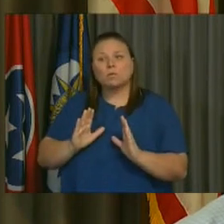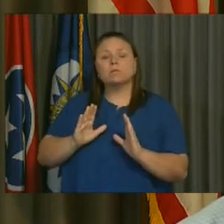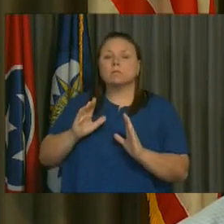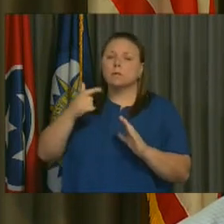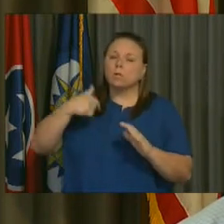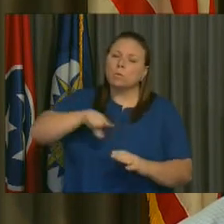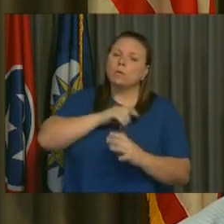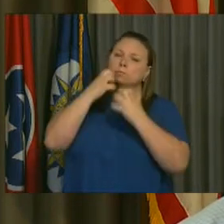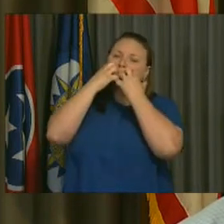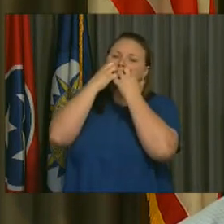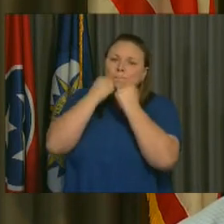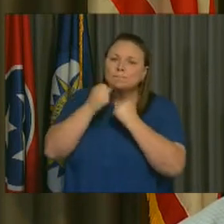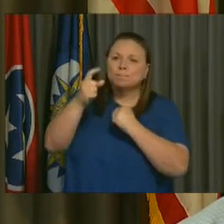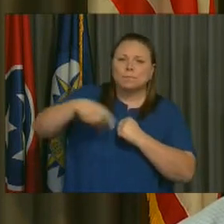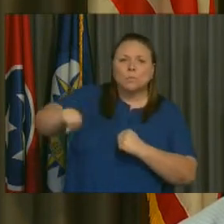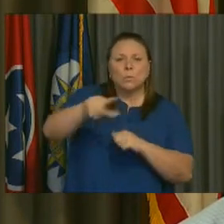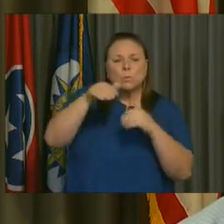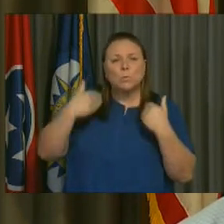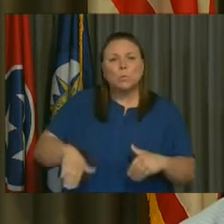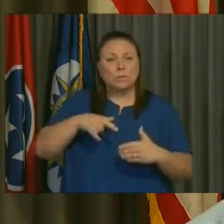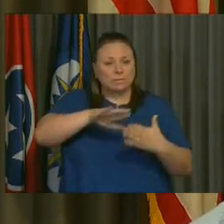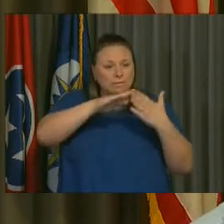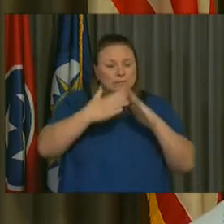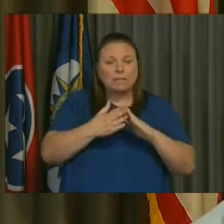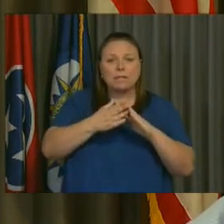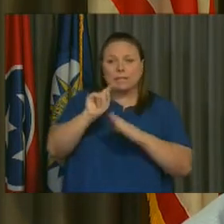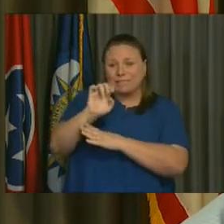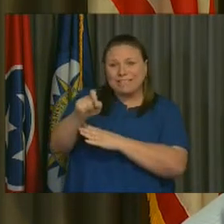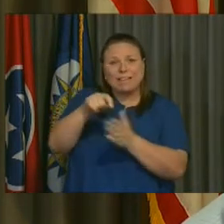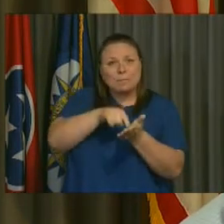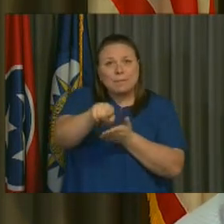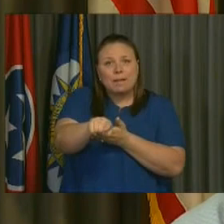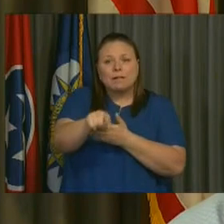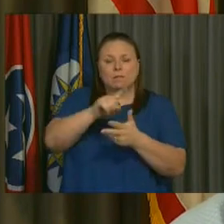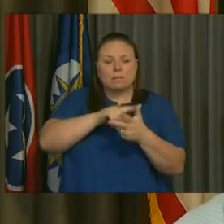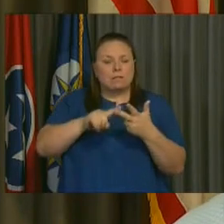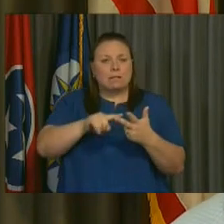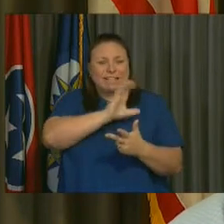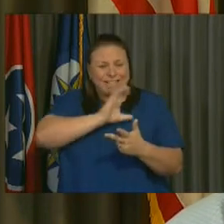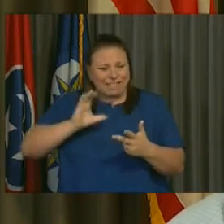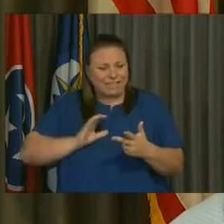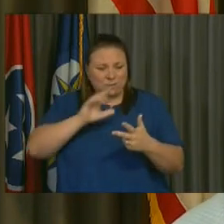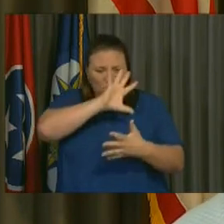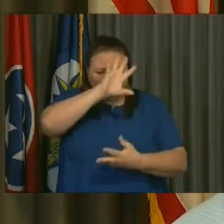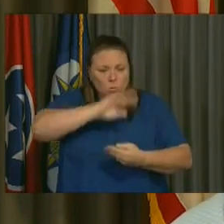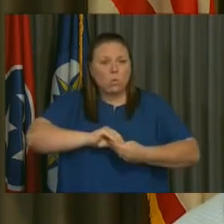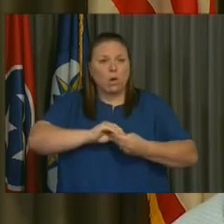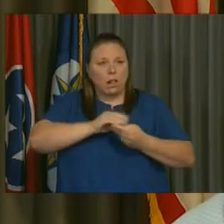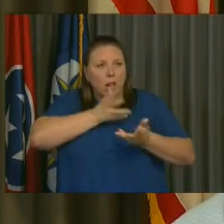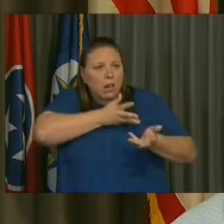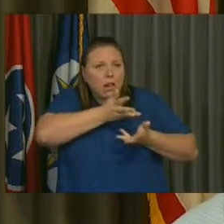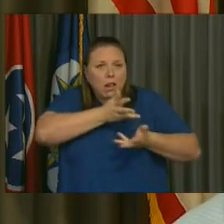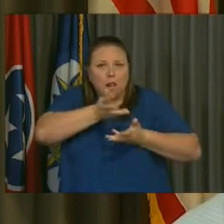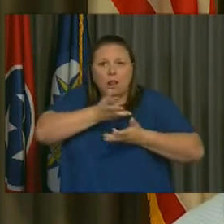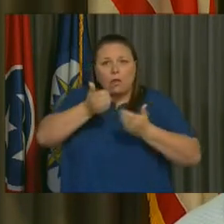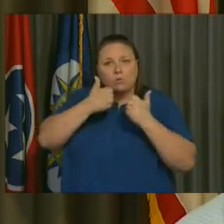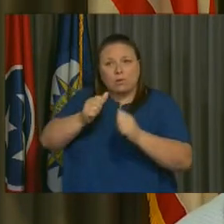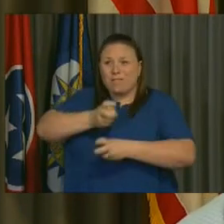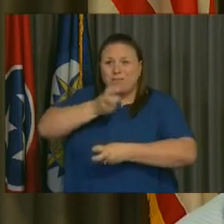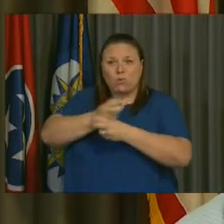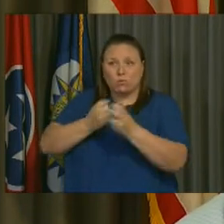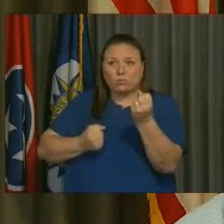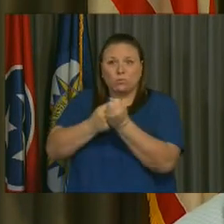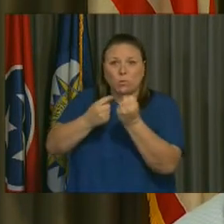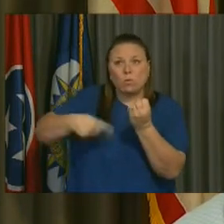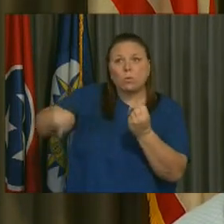valued you are. This city and its taxpayers and this Council is going through a lot, frankly, to support you. But